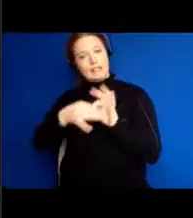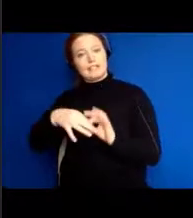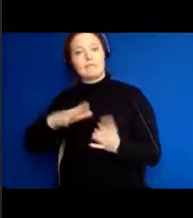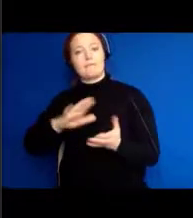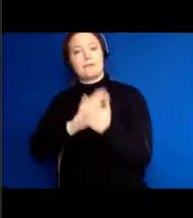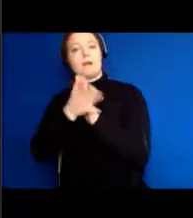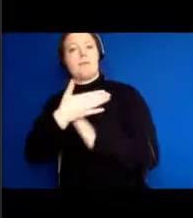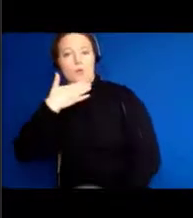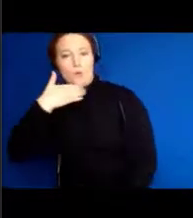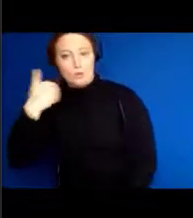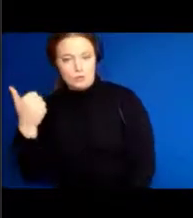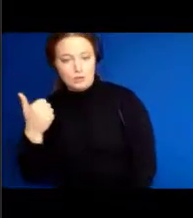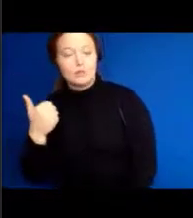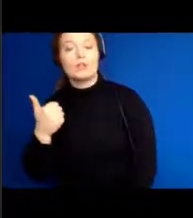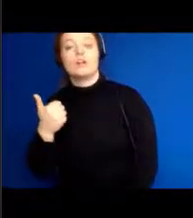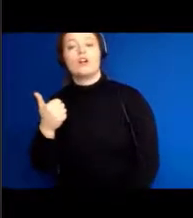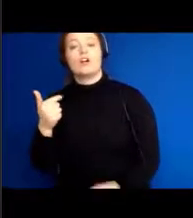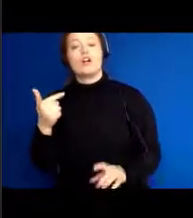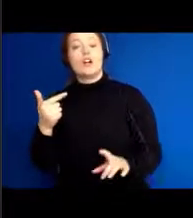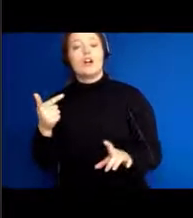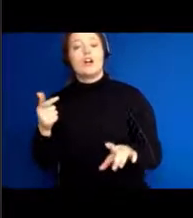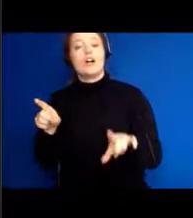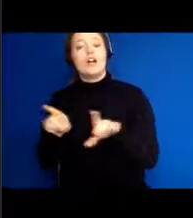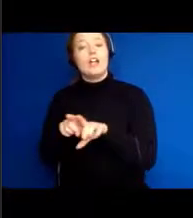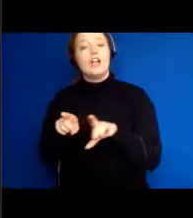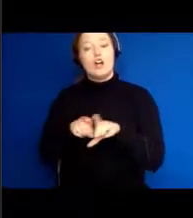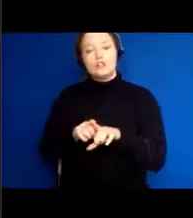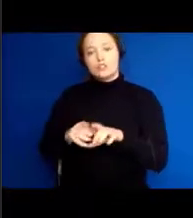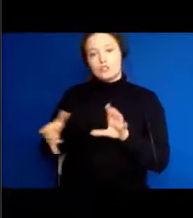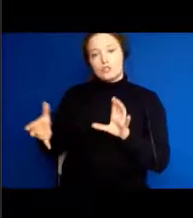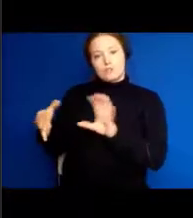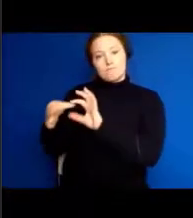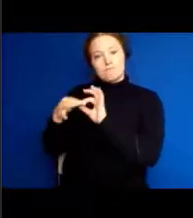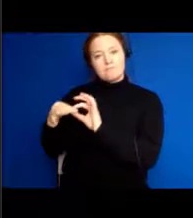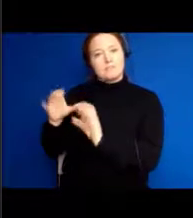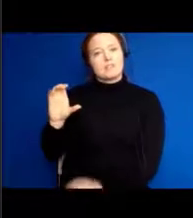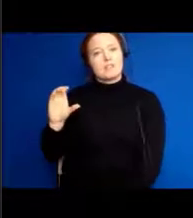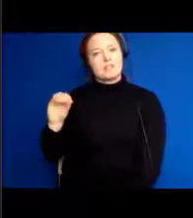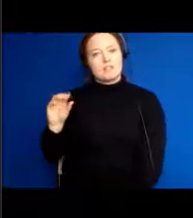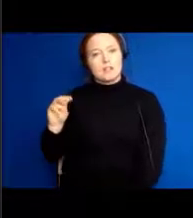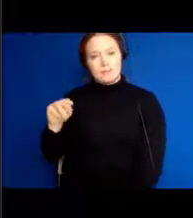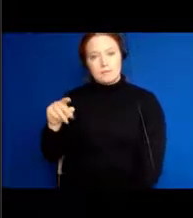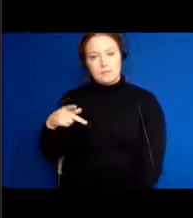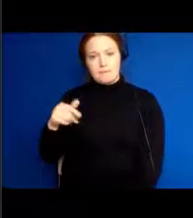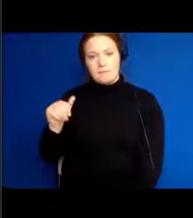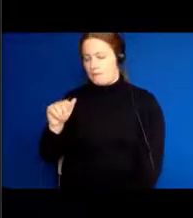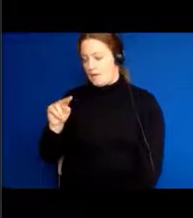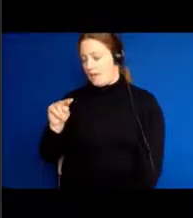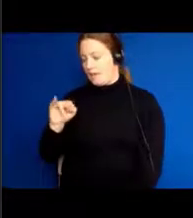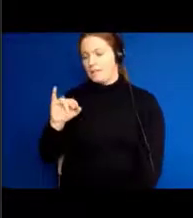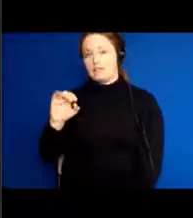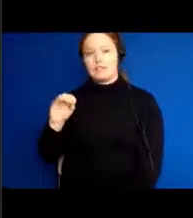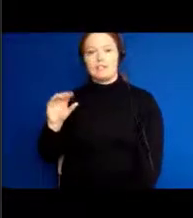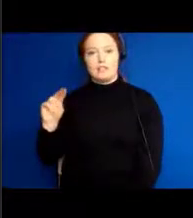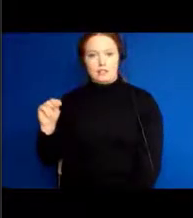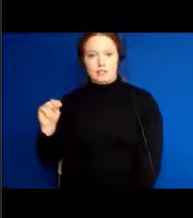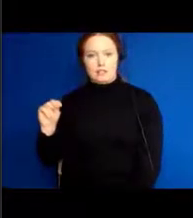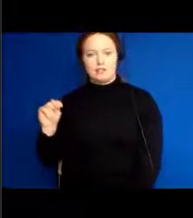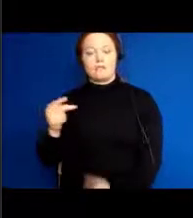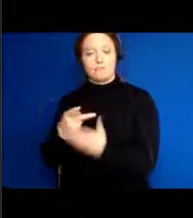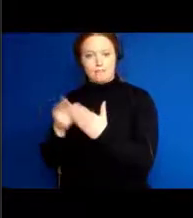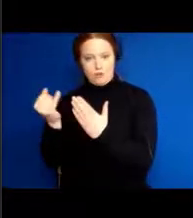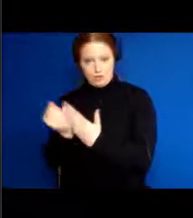project, which actually is looking at neurodegeneration, the Canadian Consortium on